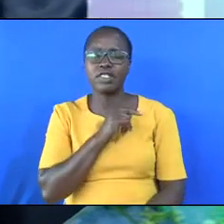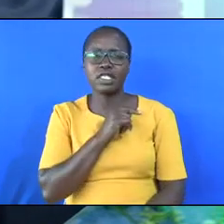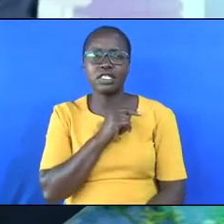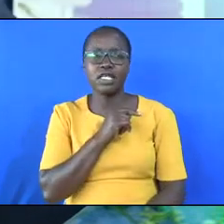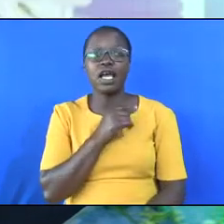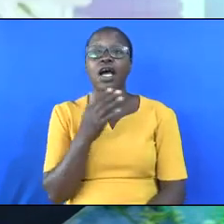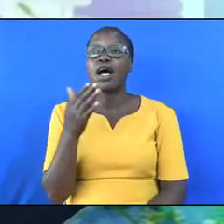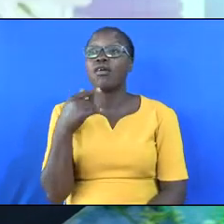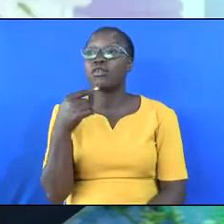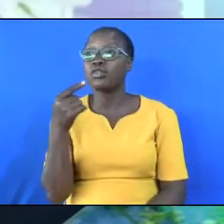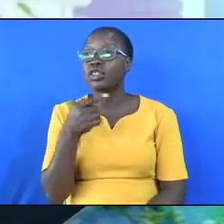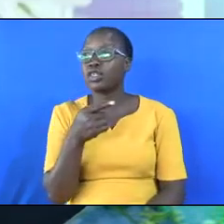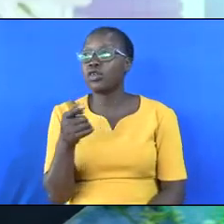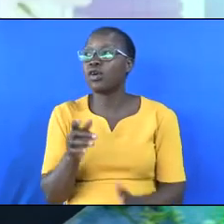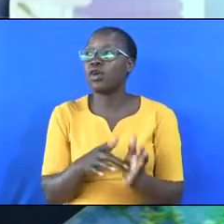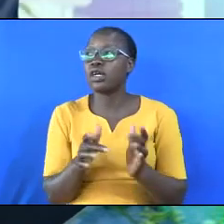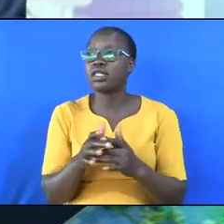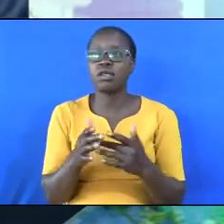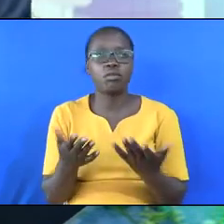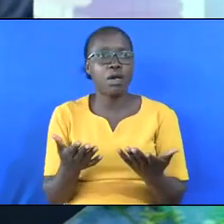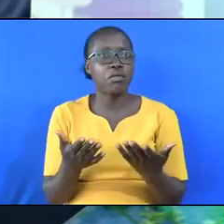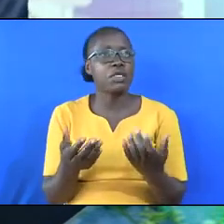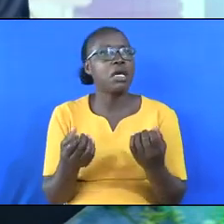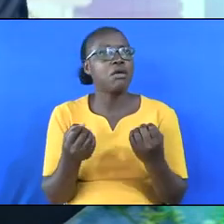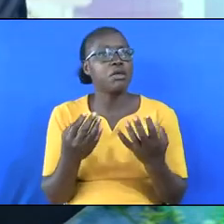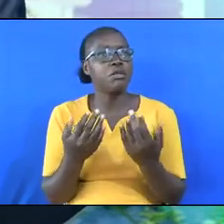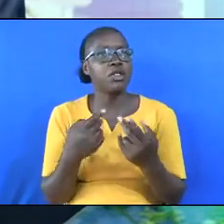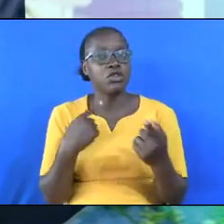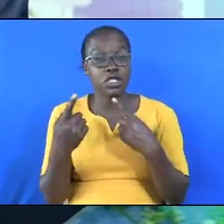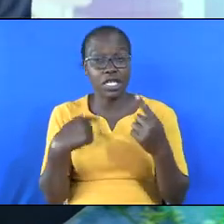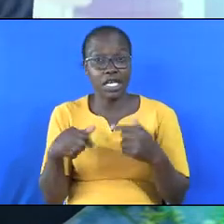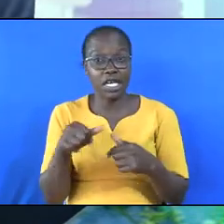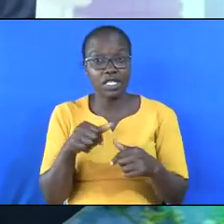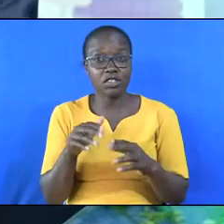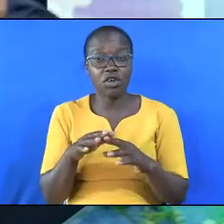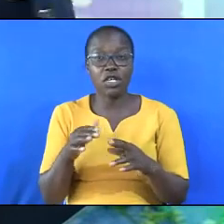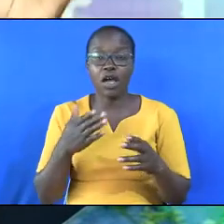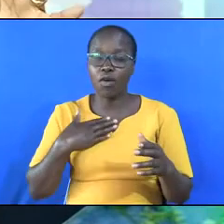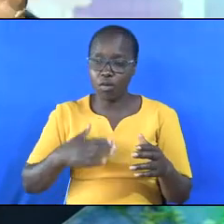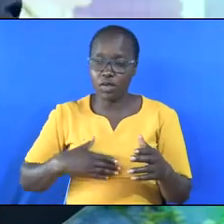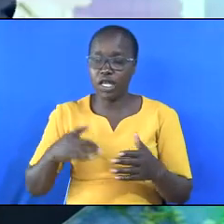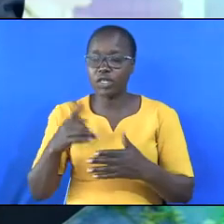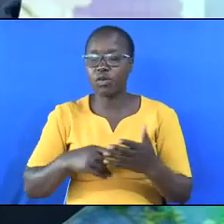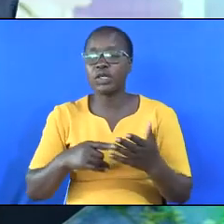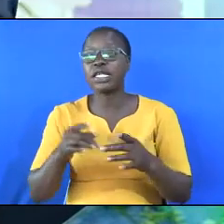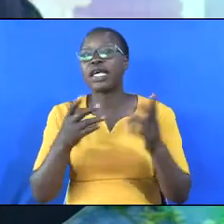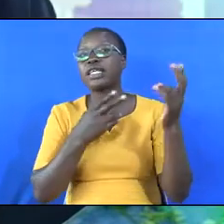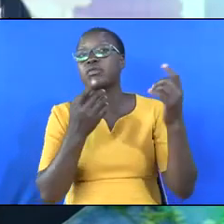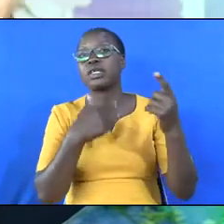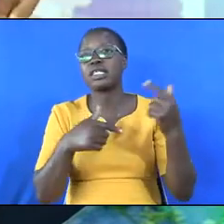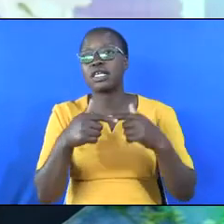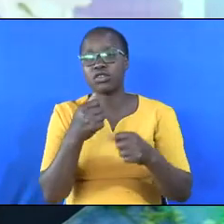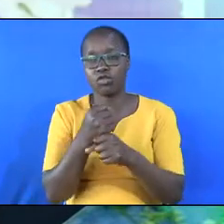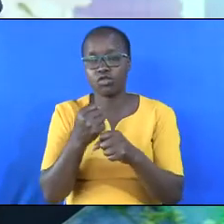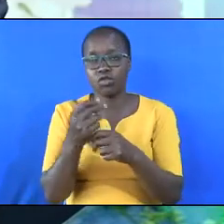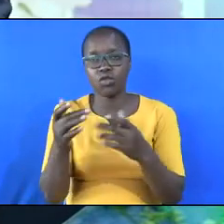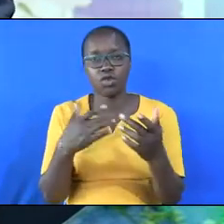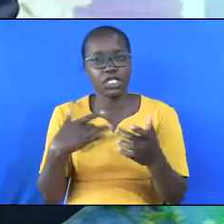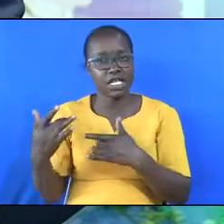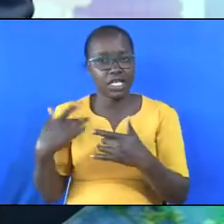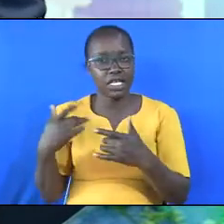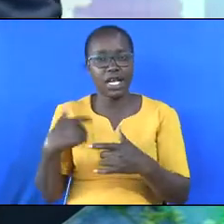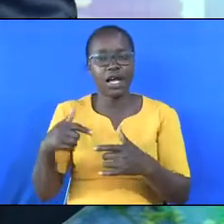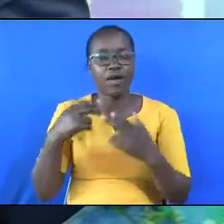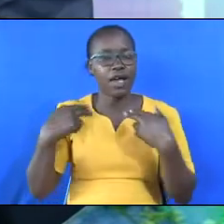I want to tell you that the Bible has much to tell us about our bodies and what God expects us to do with regard to our health.